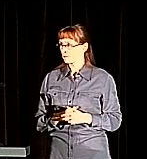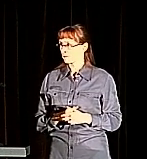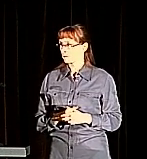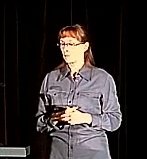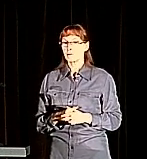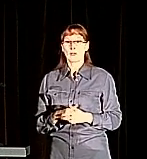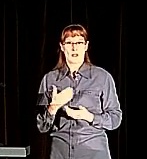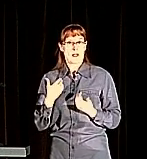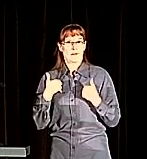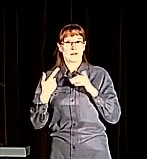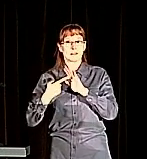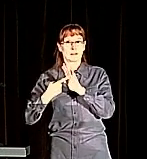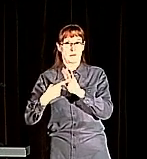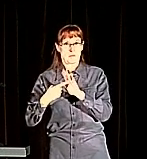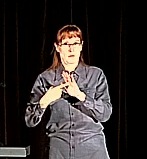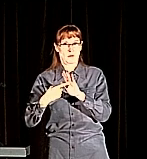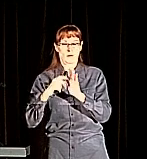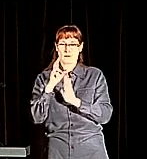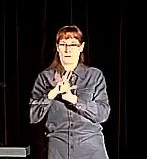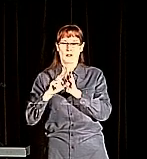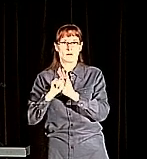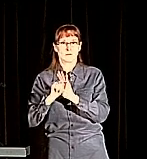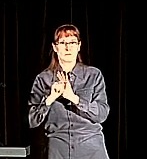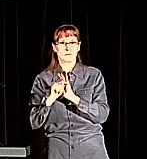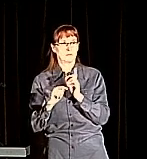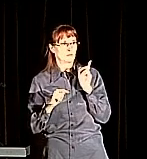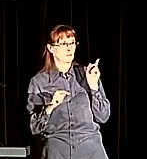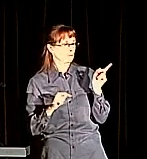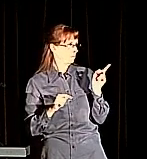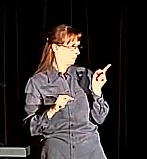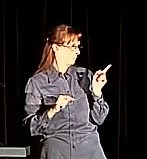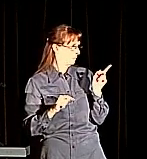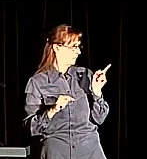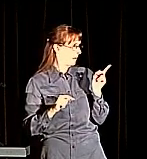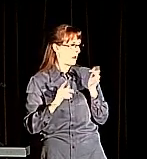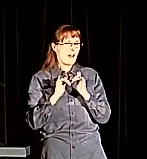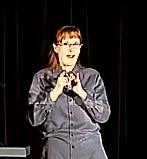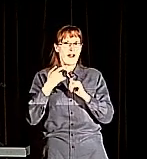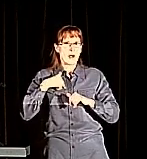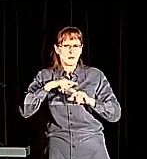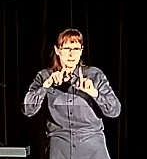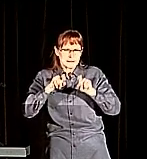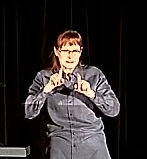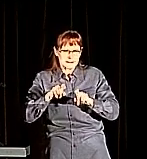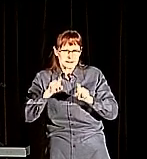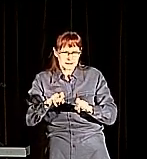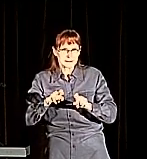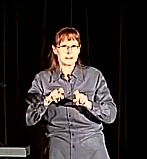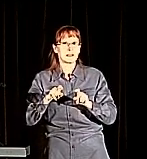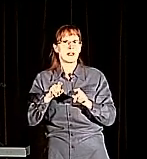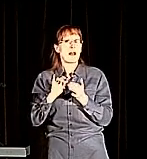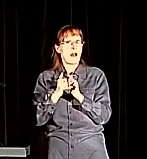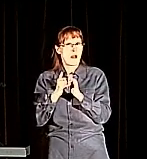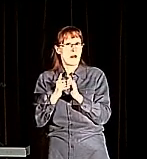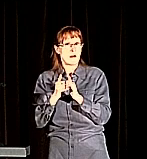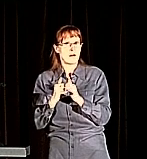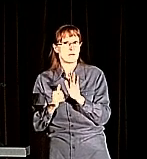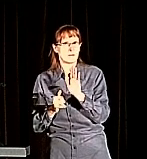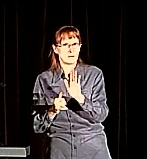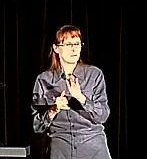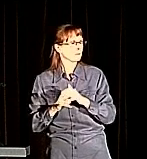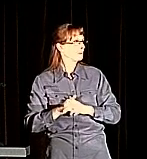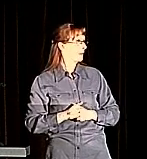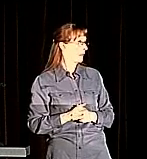So here I'm going to show you a little video of the vetting tool in action. And you can see, as I will